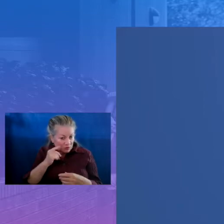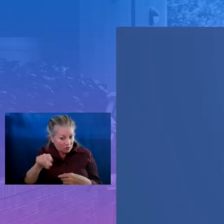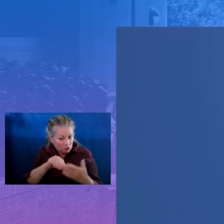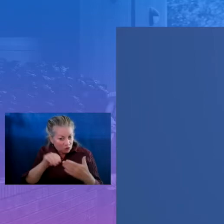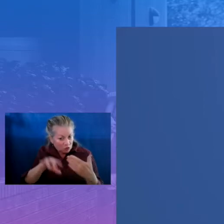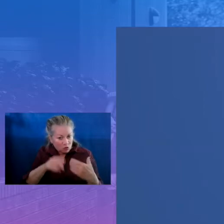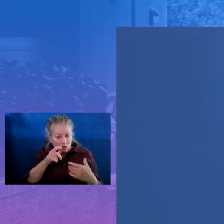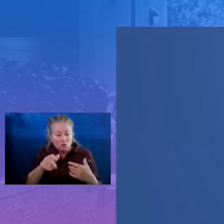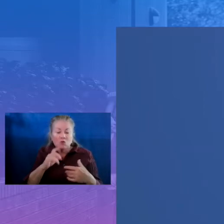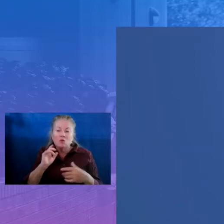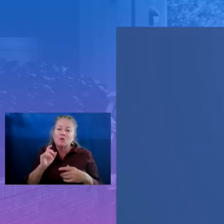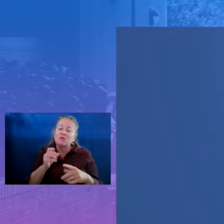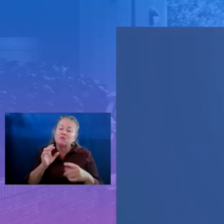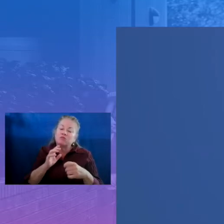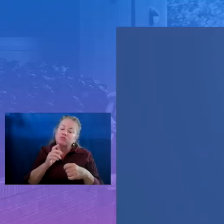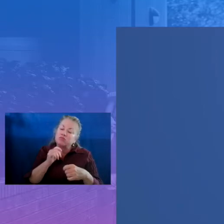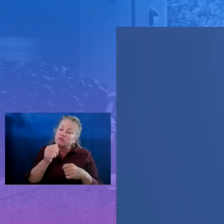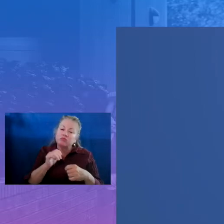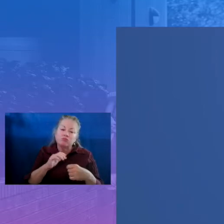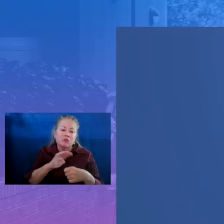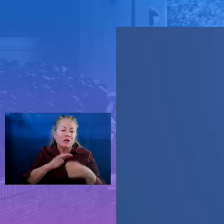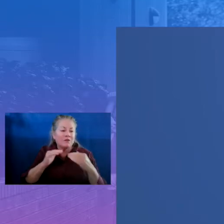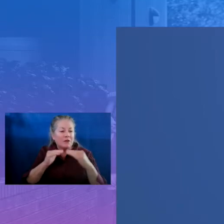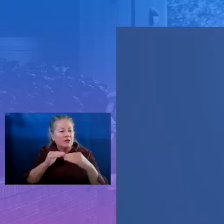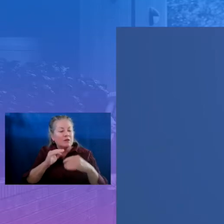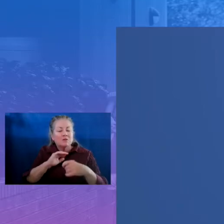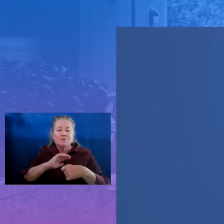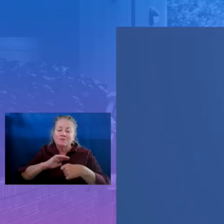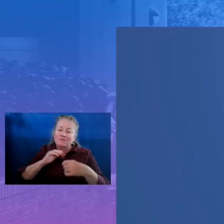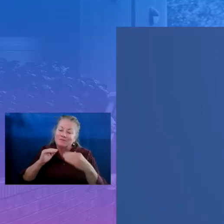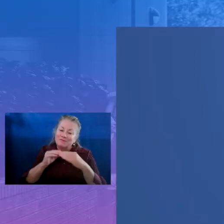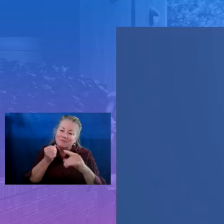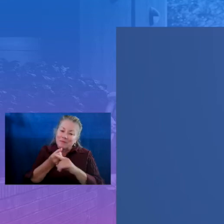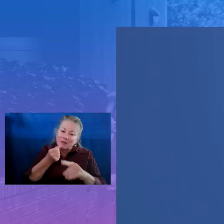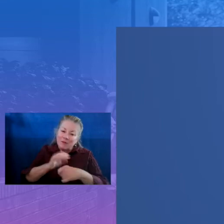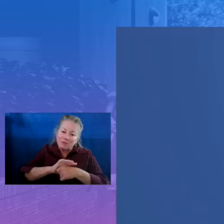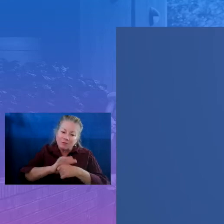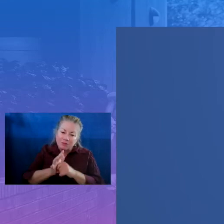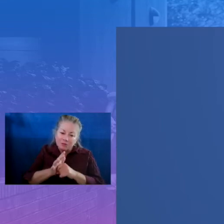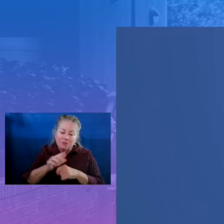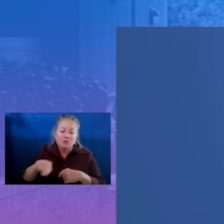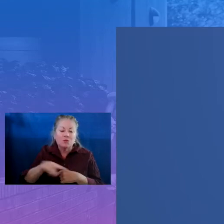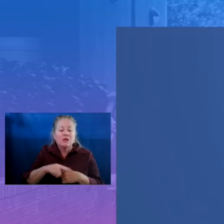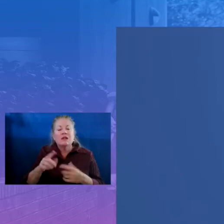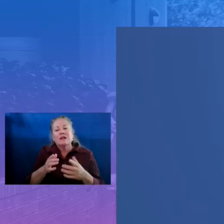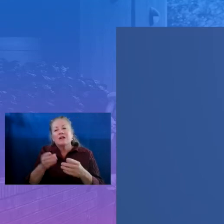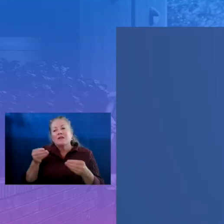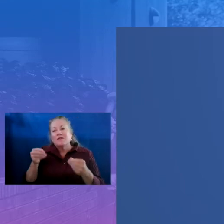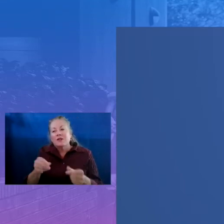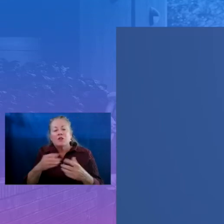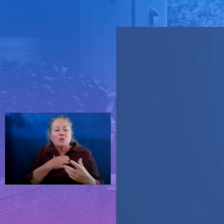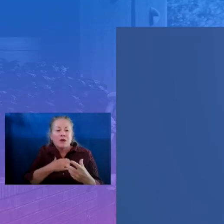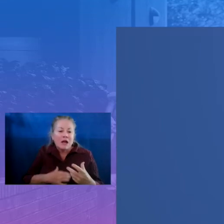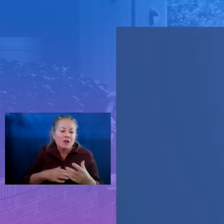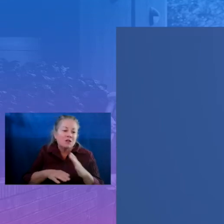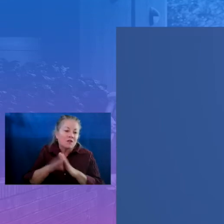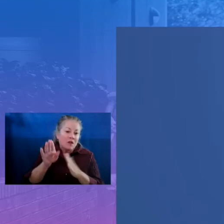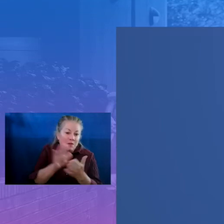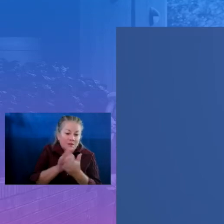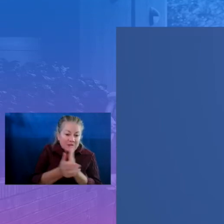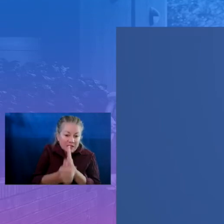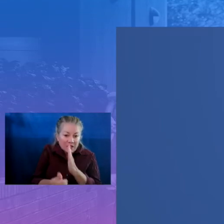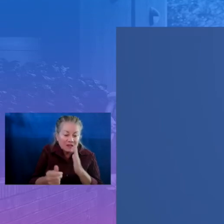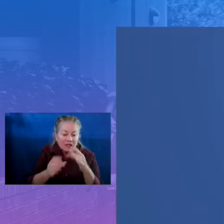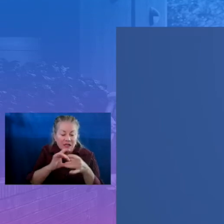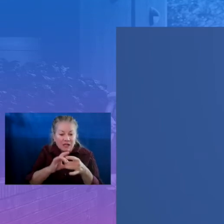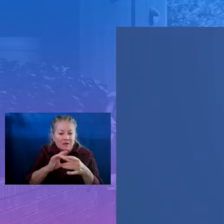disproportionately impacted by the pandemic. We know these experiences help feed students' passions, develop new skills, and connect them to their